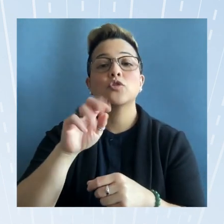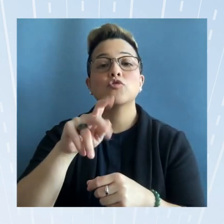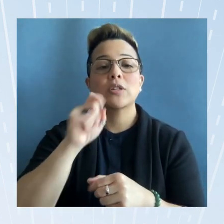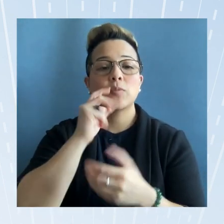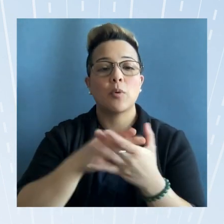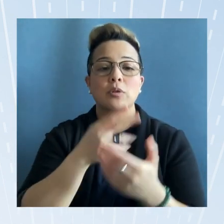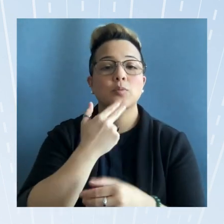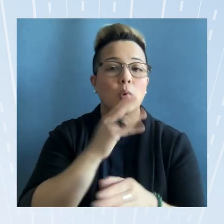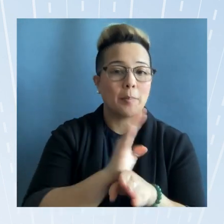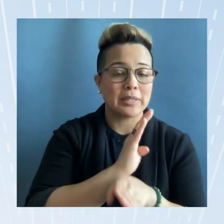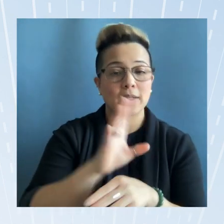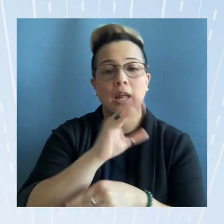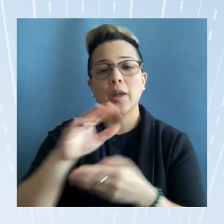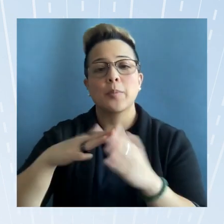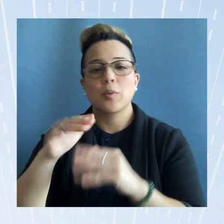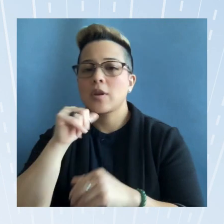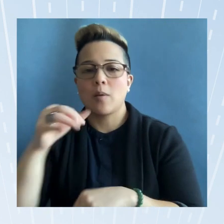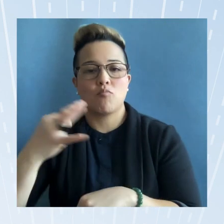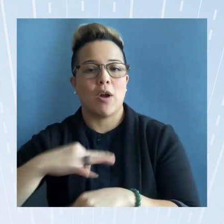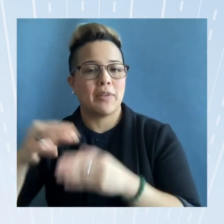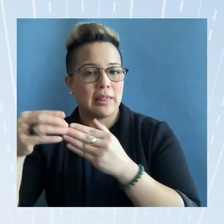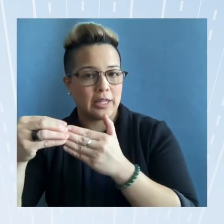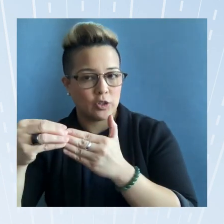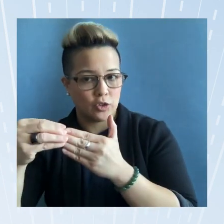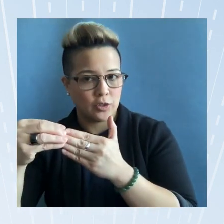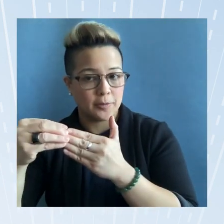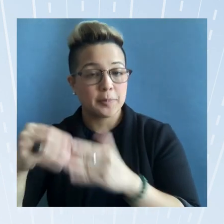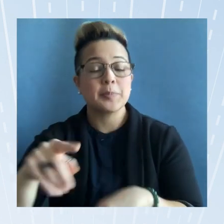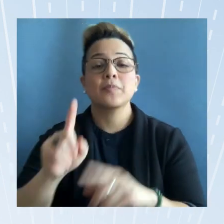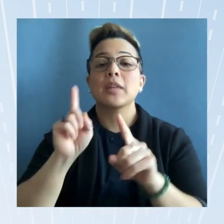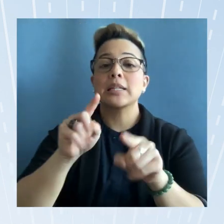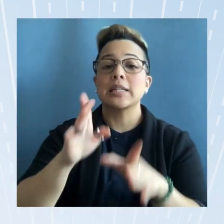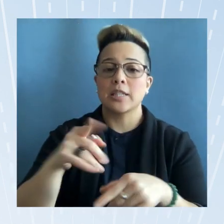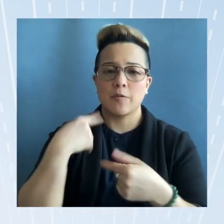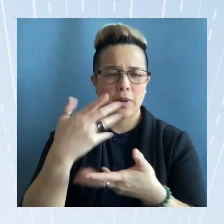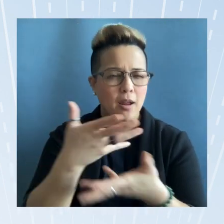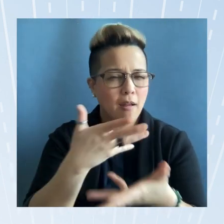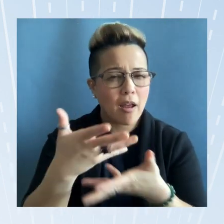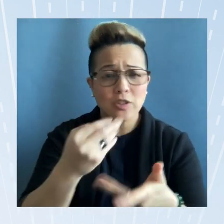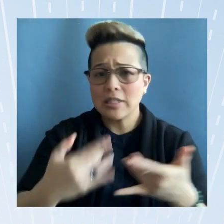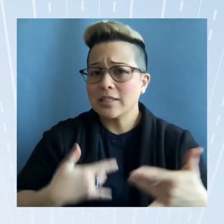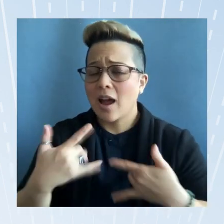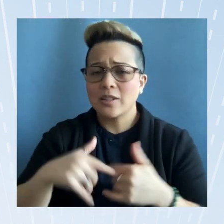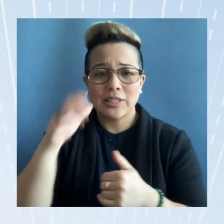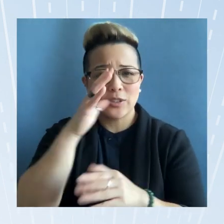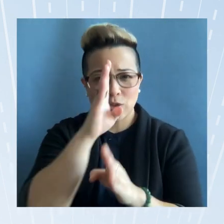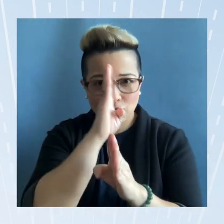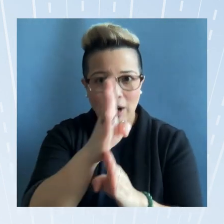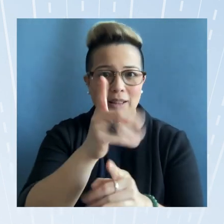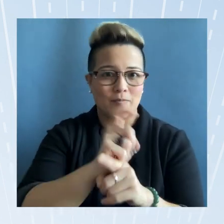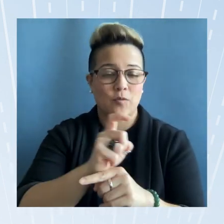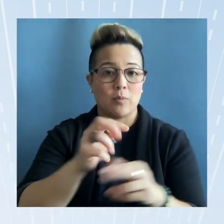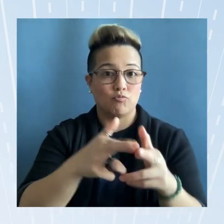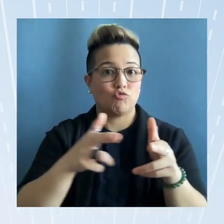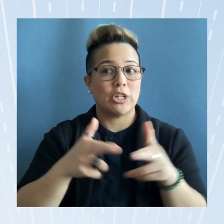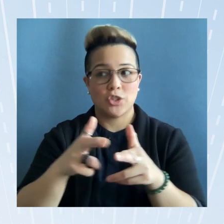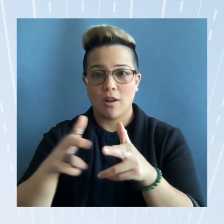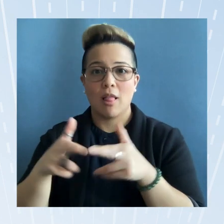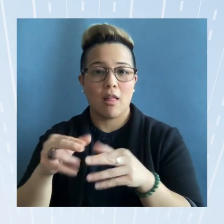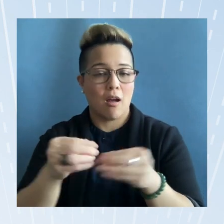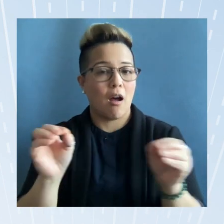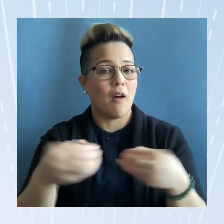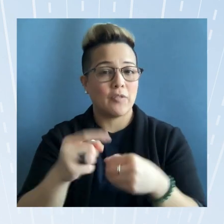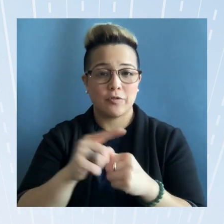and community non-profit leaders attendees have been engaged and excited to hear directly from regional offices from a